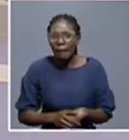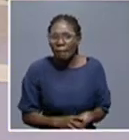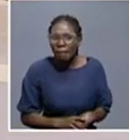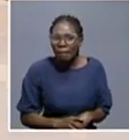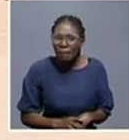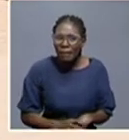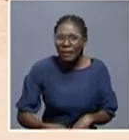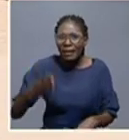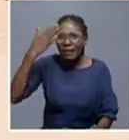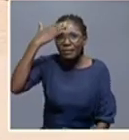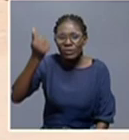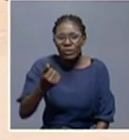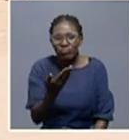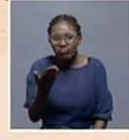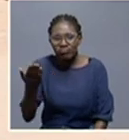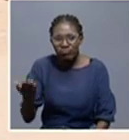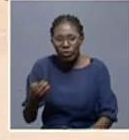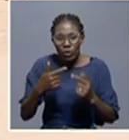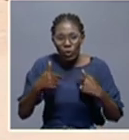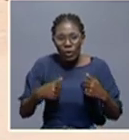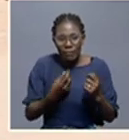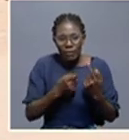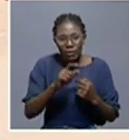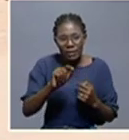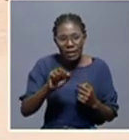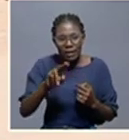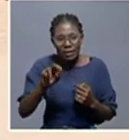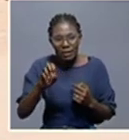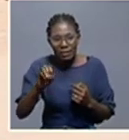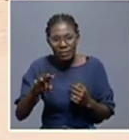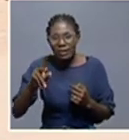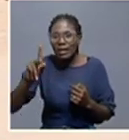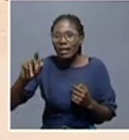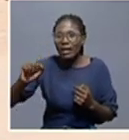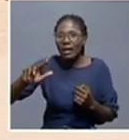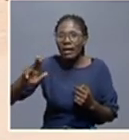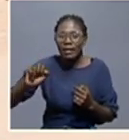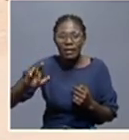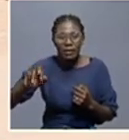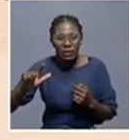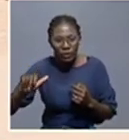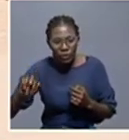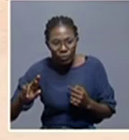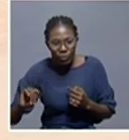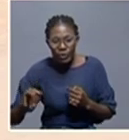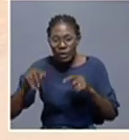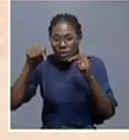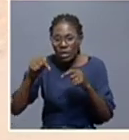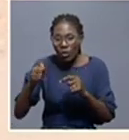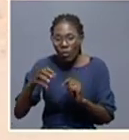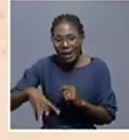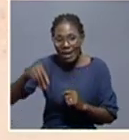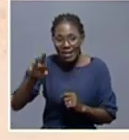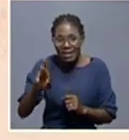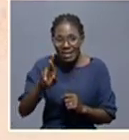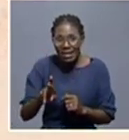Good afternoon. We are alive from Trans Kalahari and Mamuno Border Post in the Mahaika region for the event that have kickstarted early hour